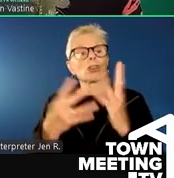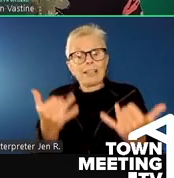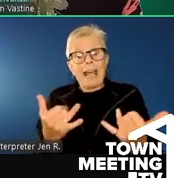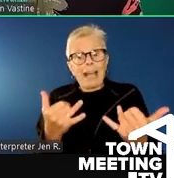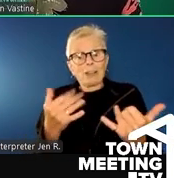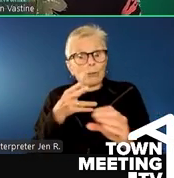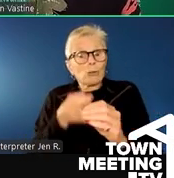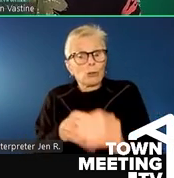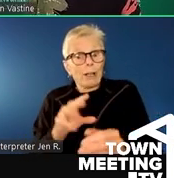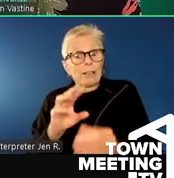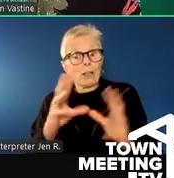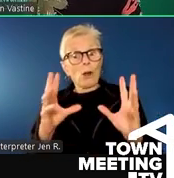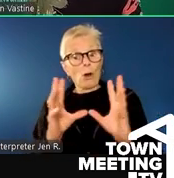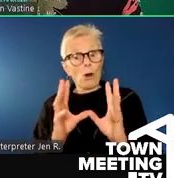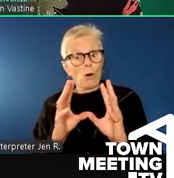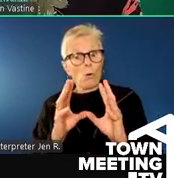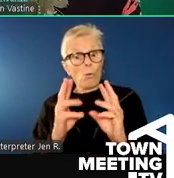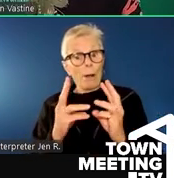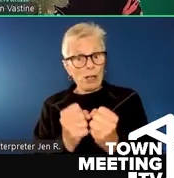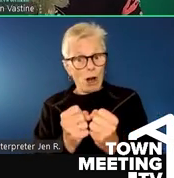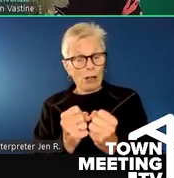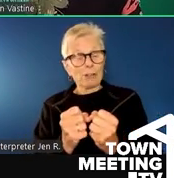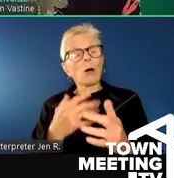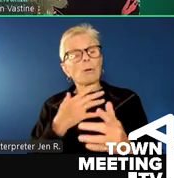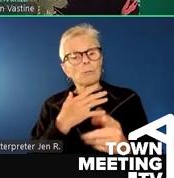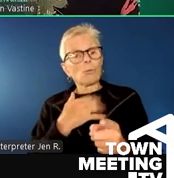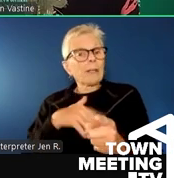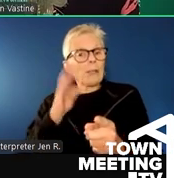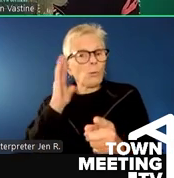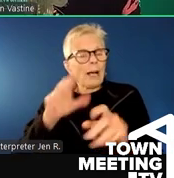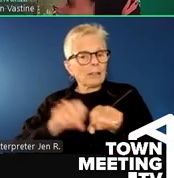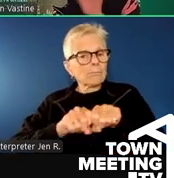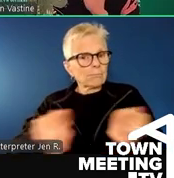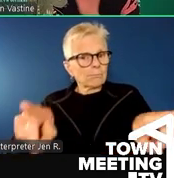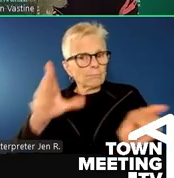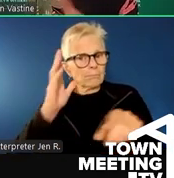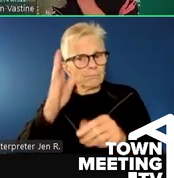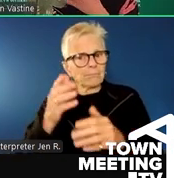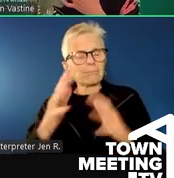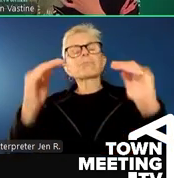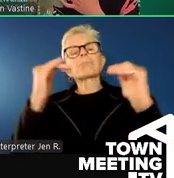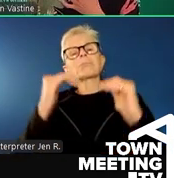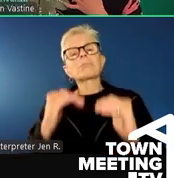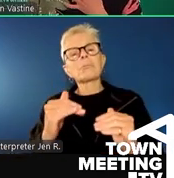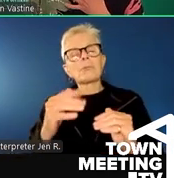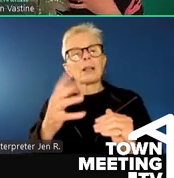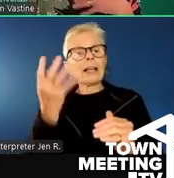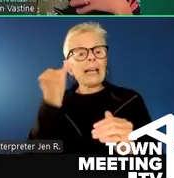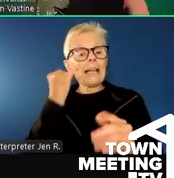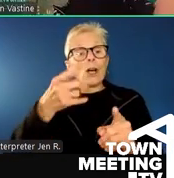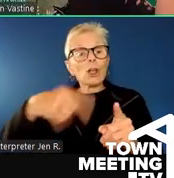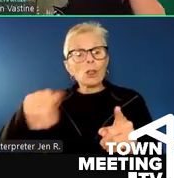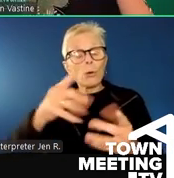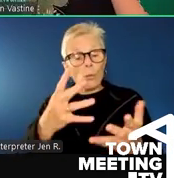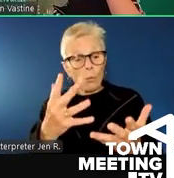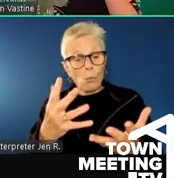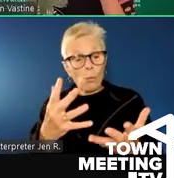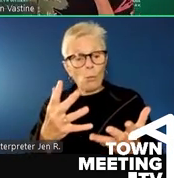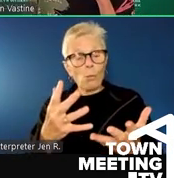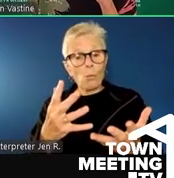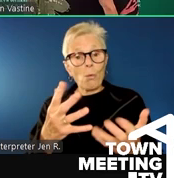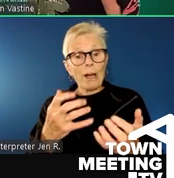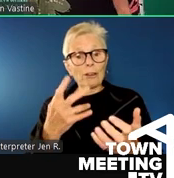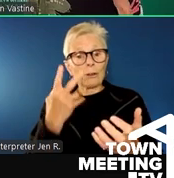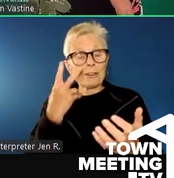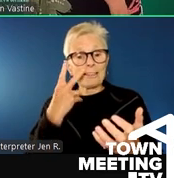webinar. So, please stay tuned. And then finally, for those of you who either want to see this and have more